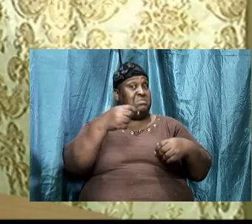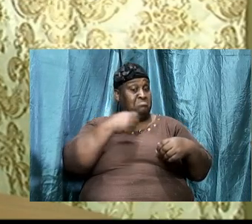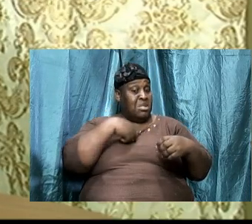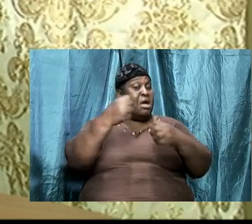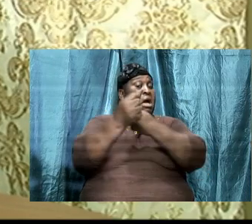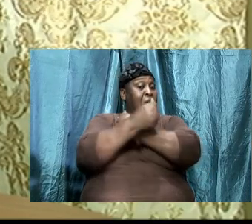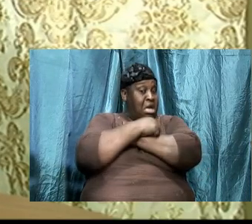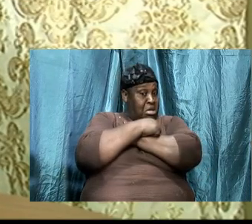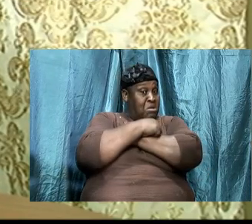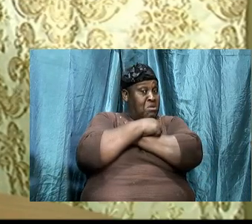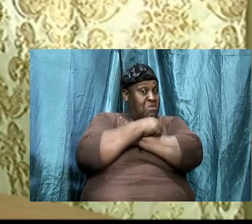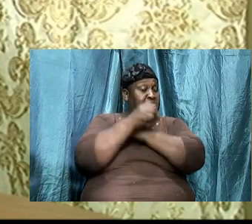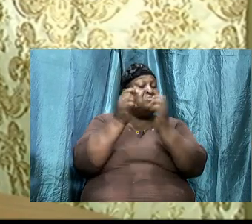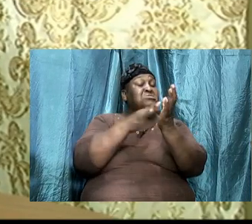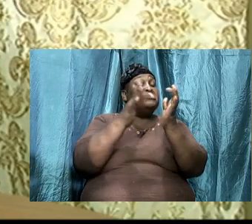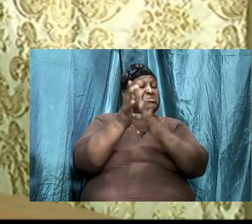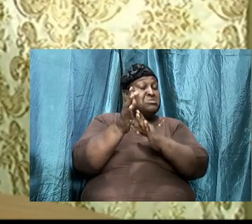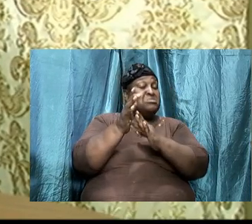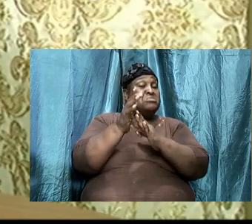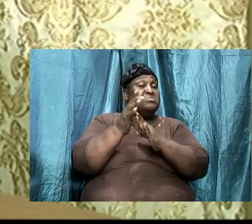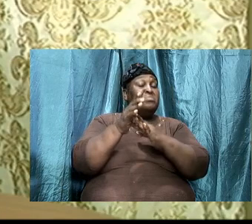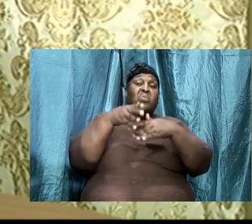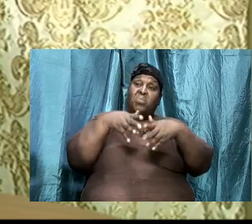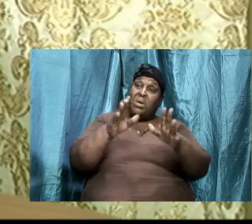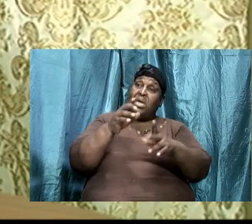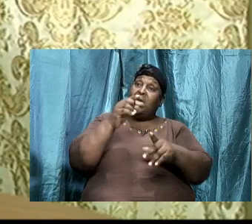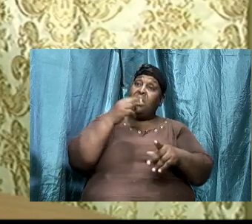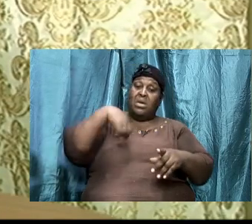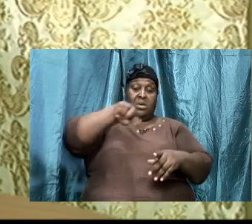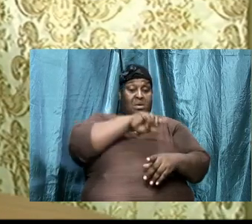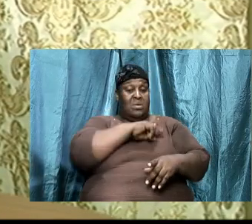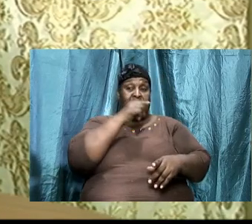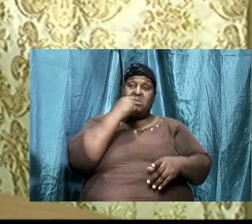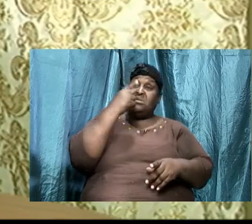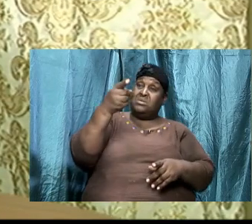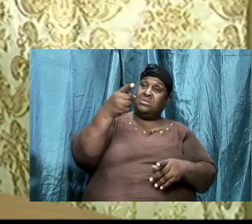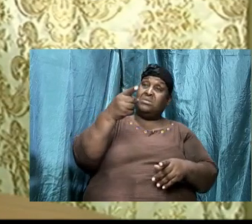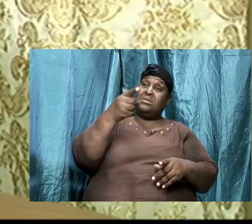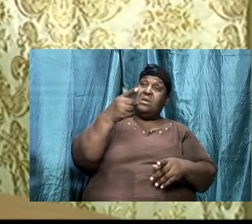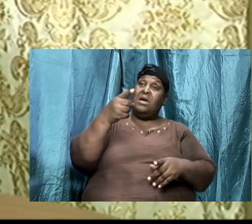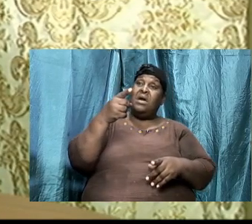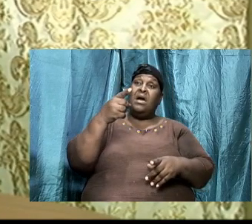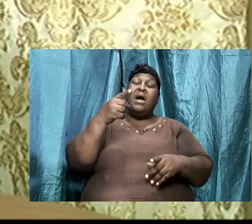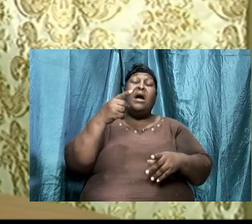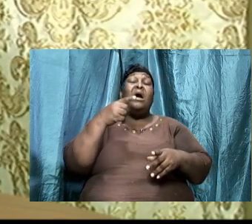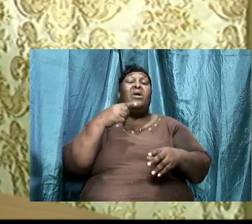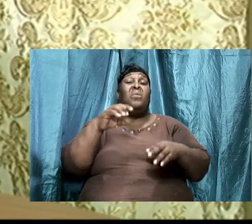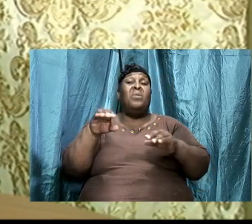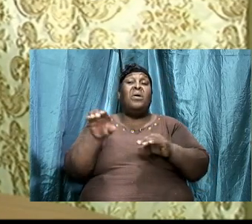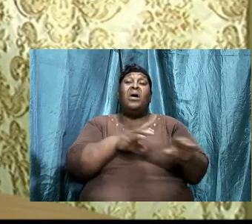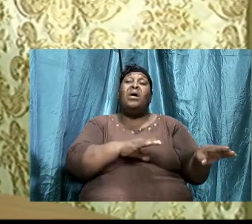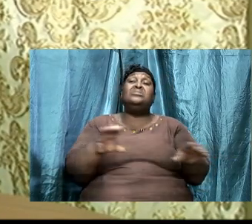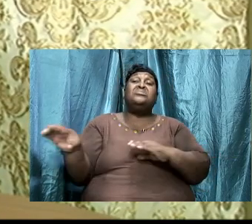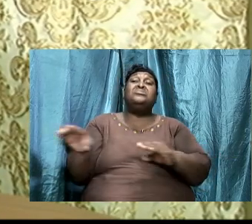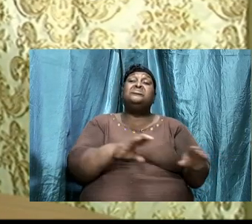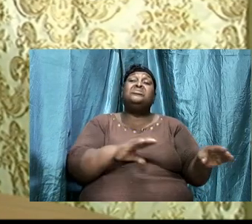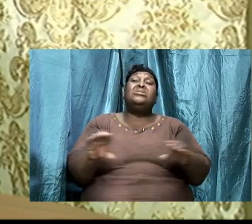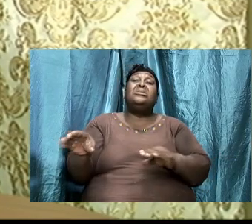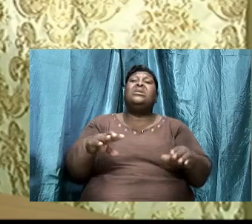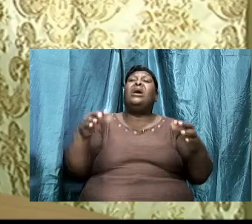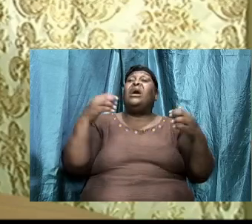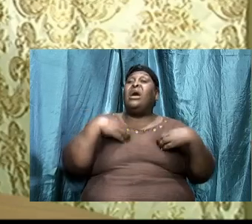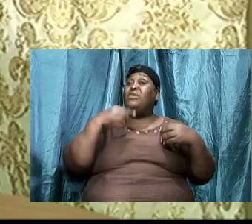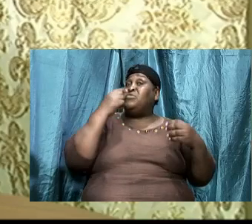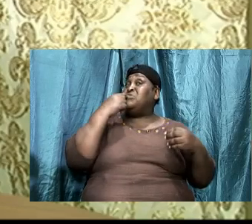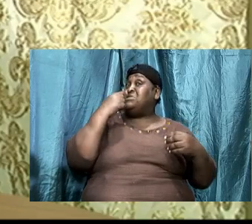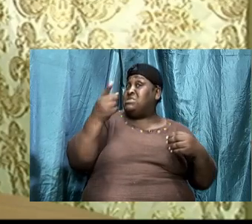The way we talk is going to have to say that I love Jesus. Our actions are going to have